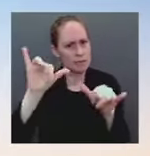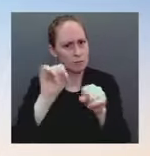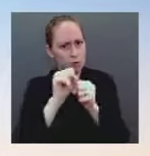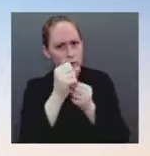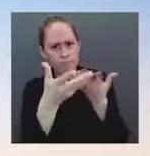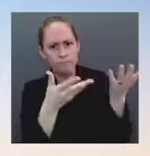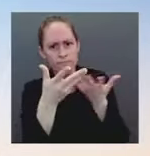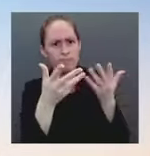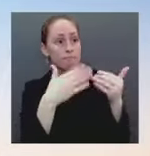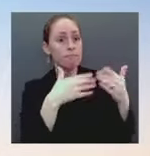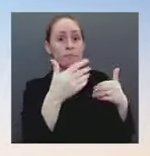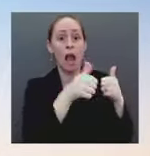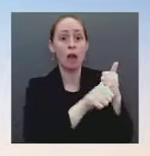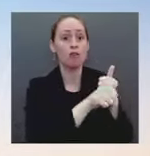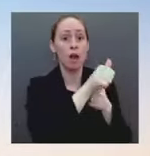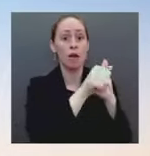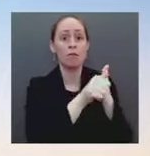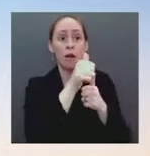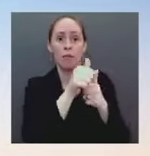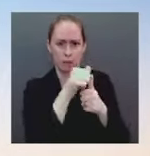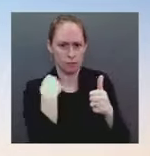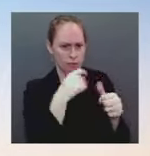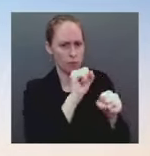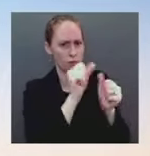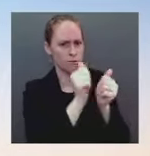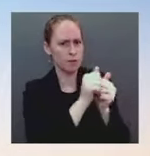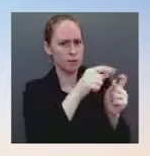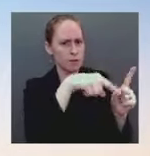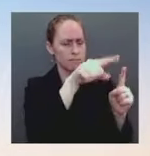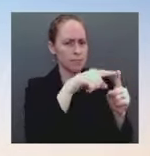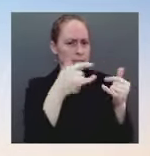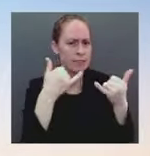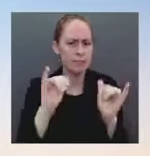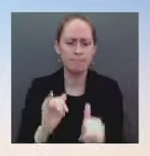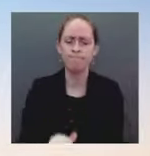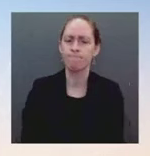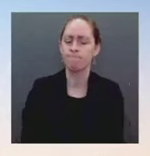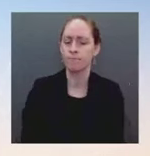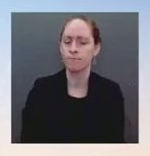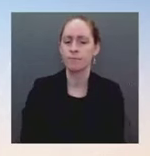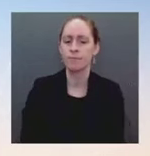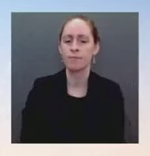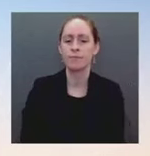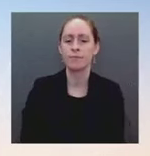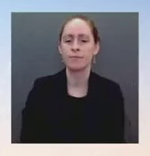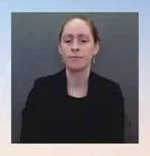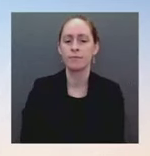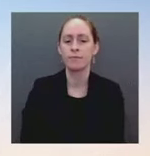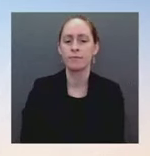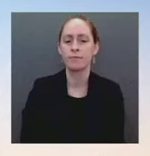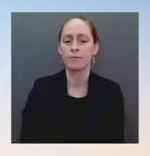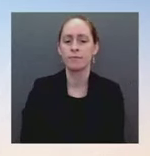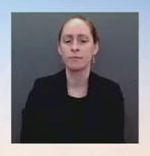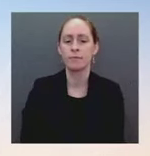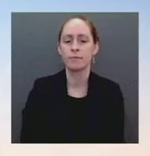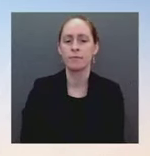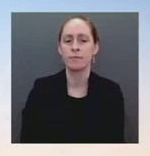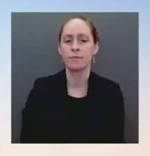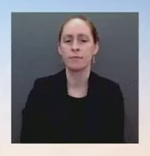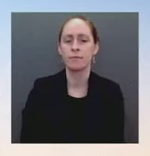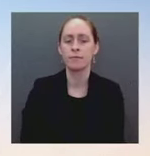I got to Nikki Haley and Senator Reich wrote an open letter to U.S. athletes this morning